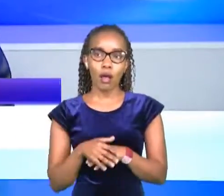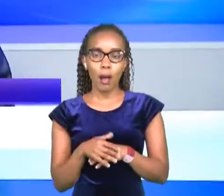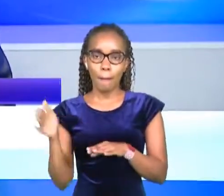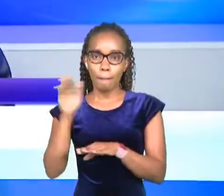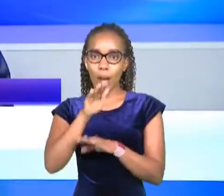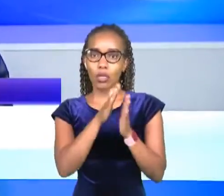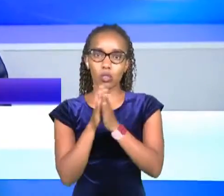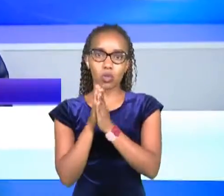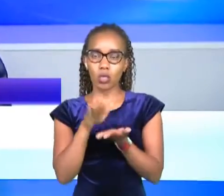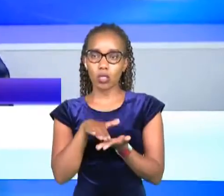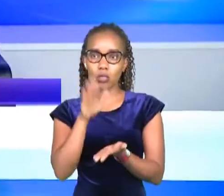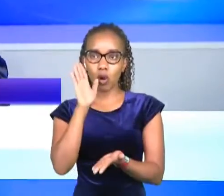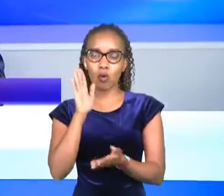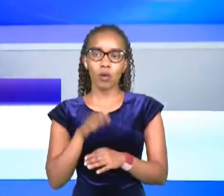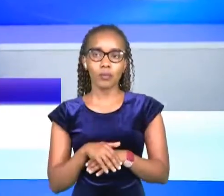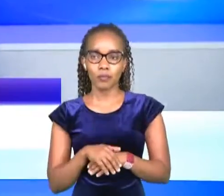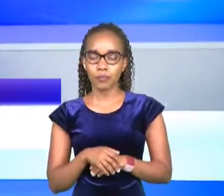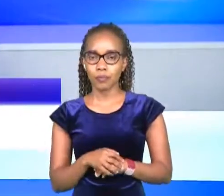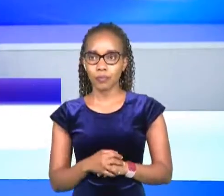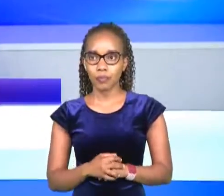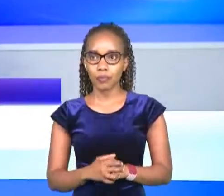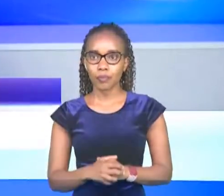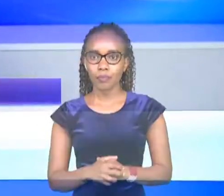more details and more stories in a short while